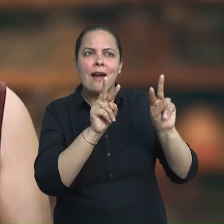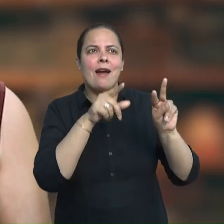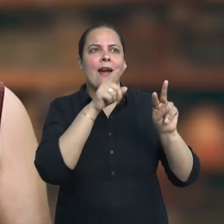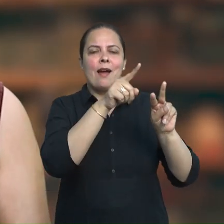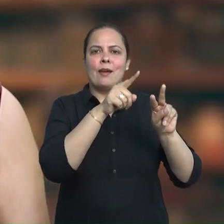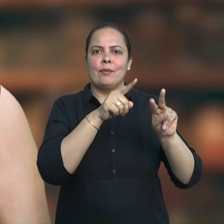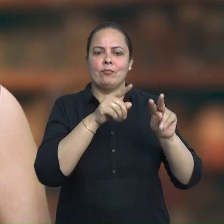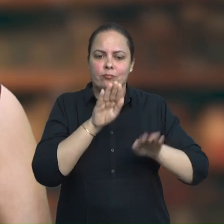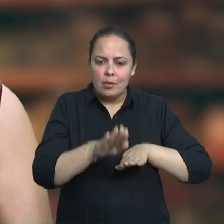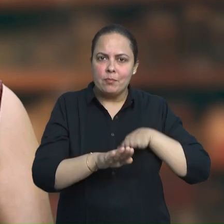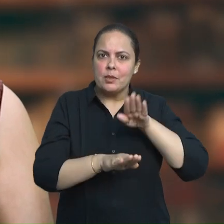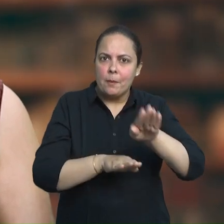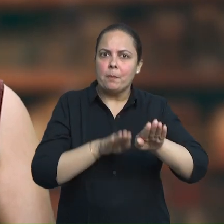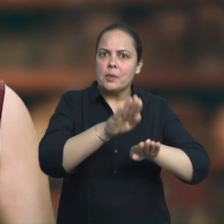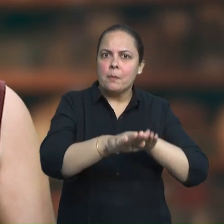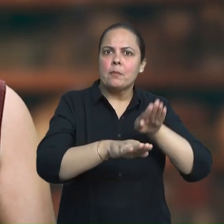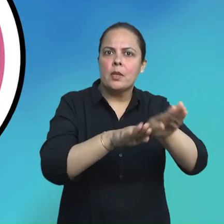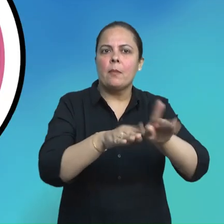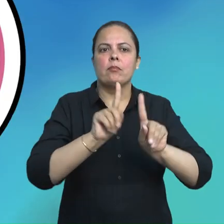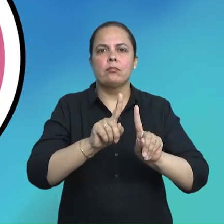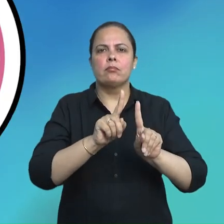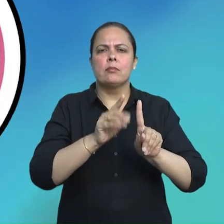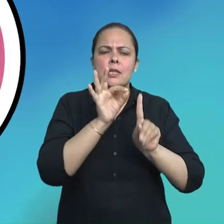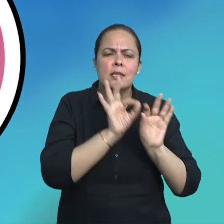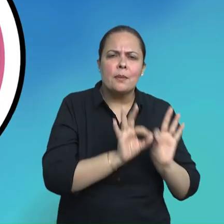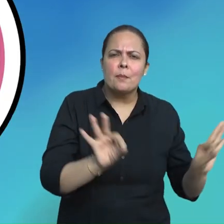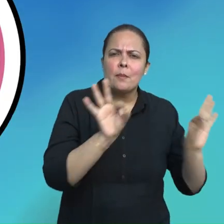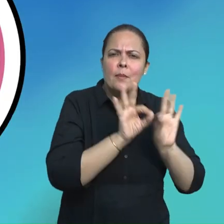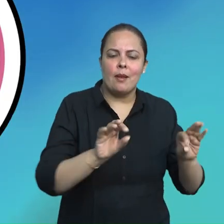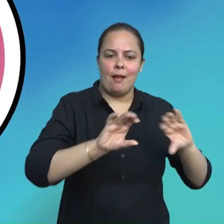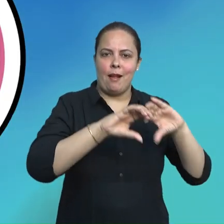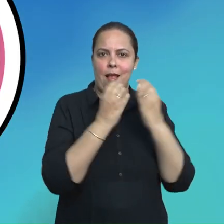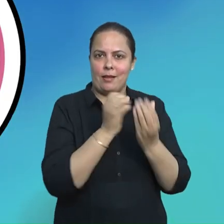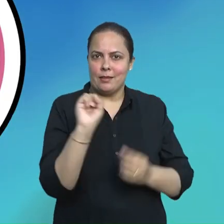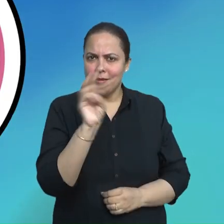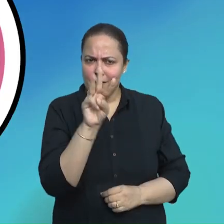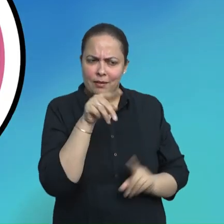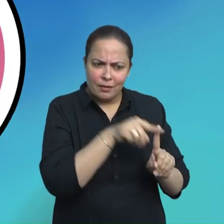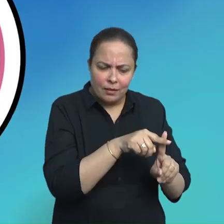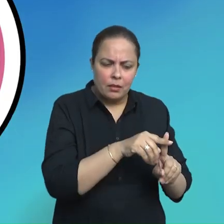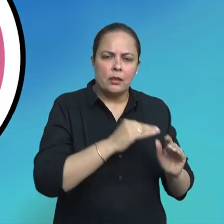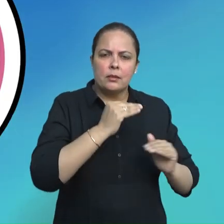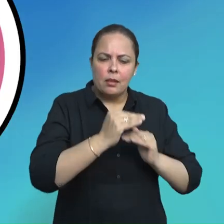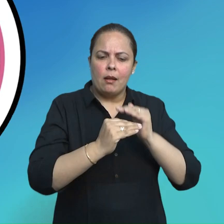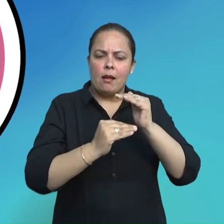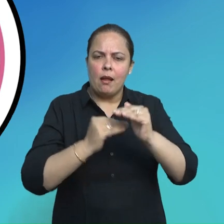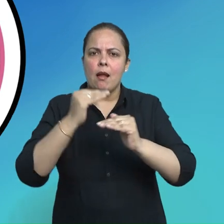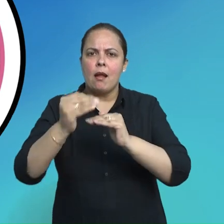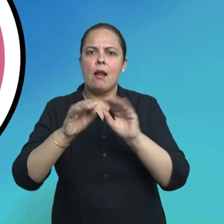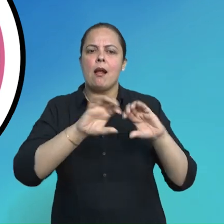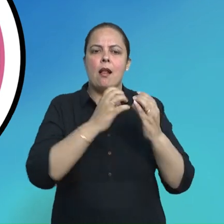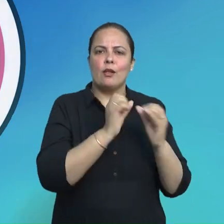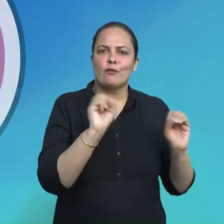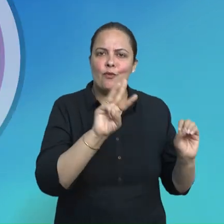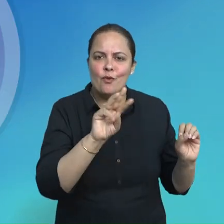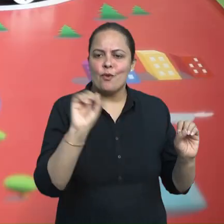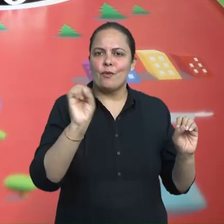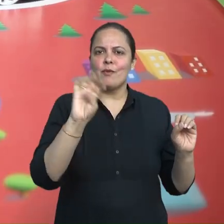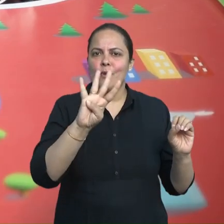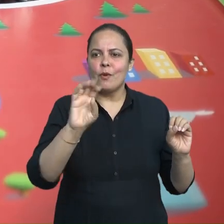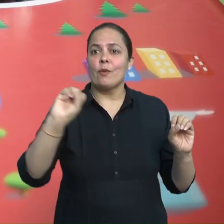progressive manner, starting with simpler concepts and gradually introducing more complex ideas.